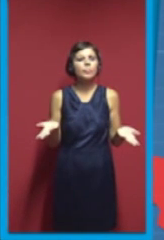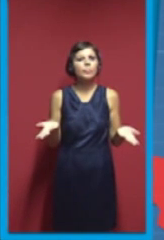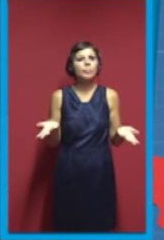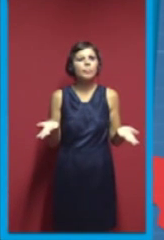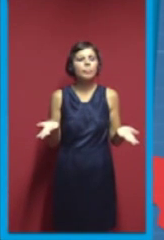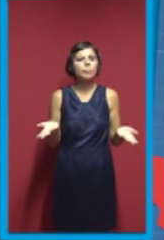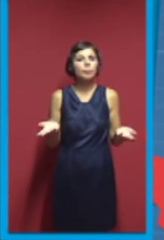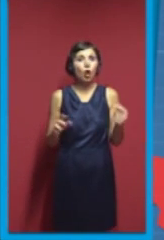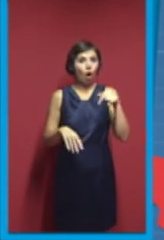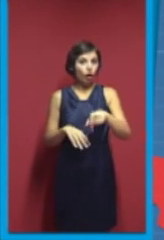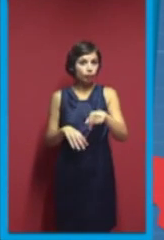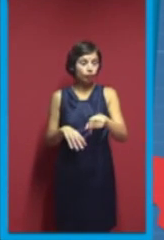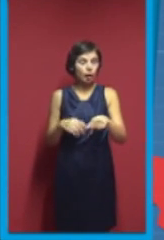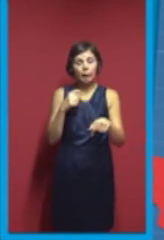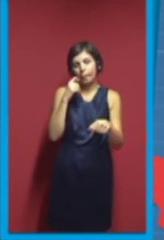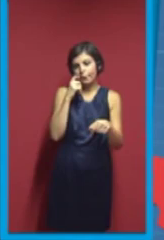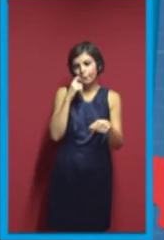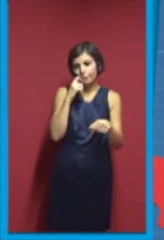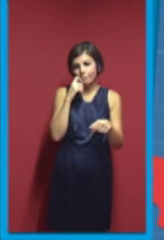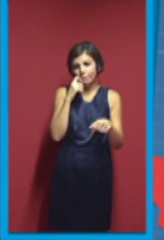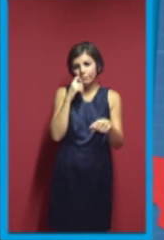there's a lot of, I'm sorry, there's a lot of bullshit.